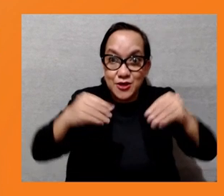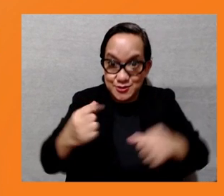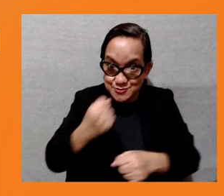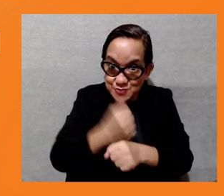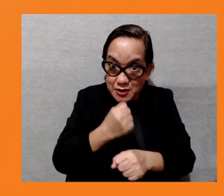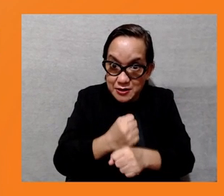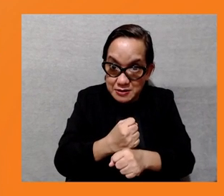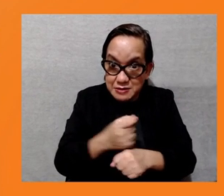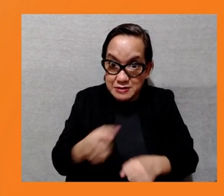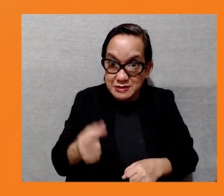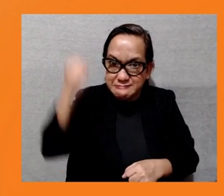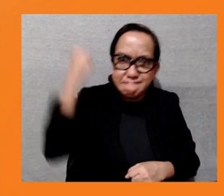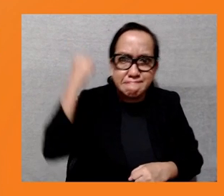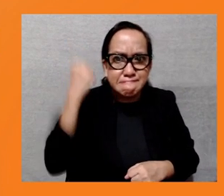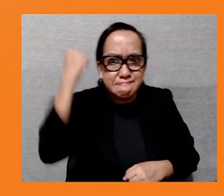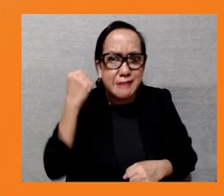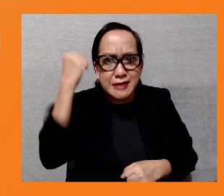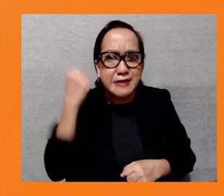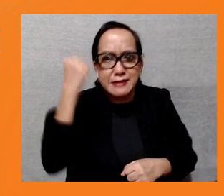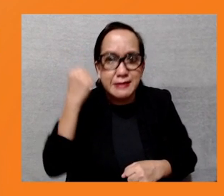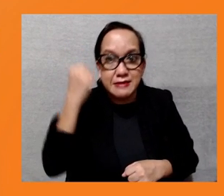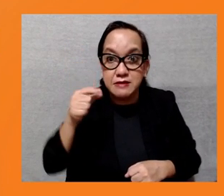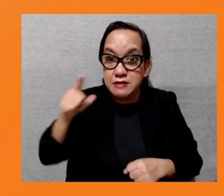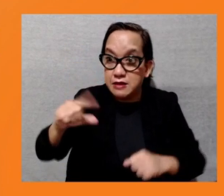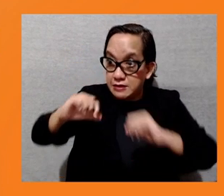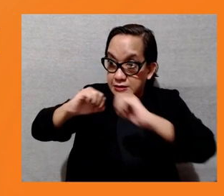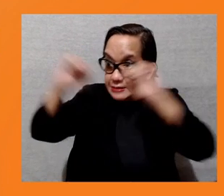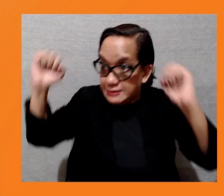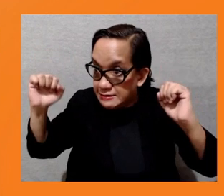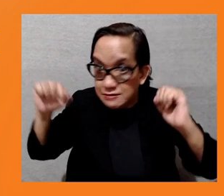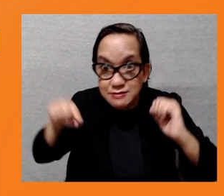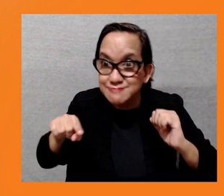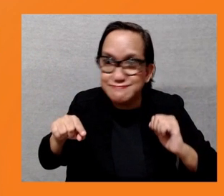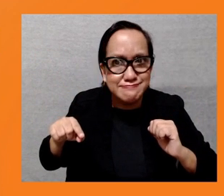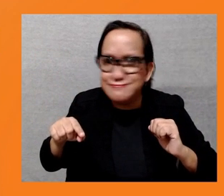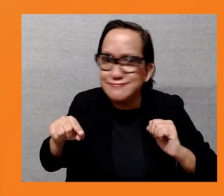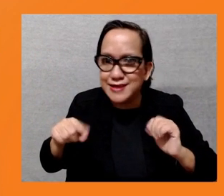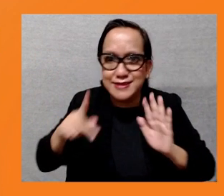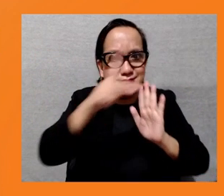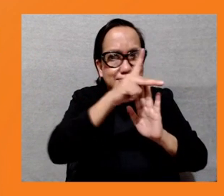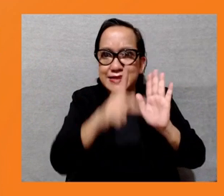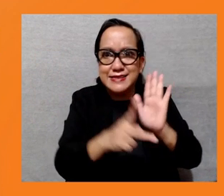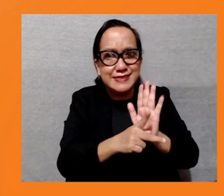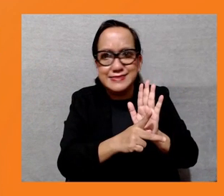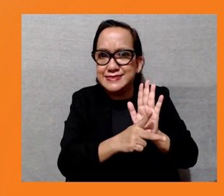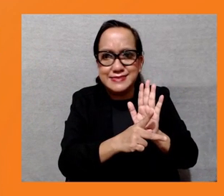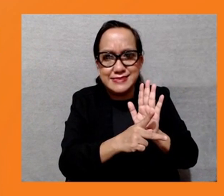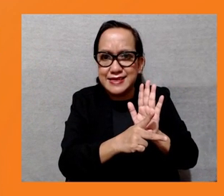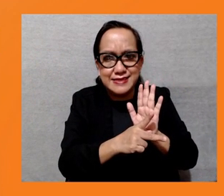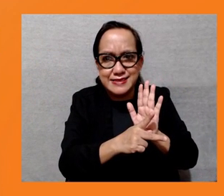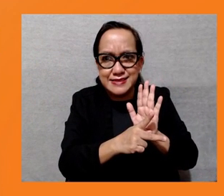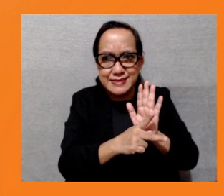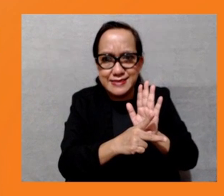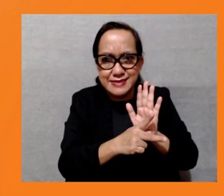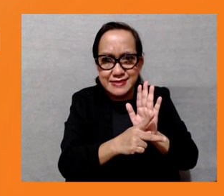as rightly so. Even before their lives and livelihoods will be impacted, the onus is on the bank exercising due